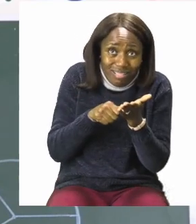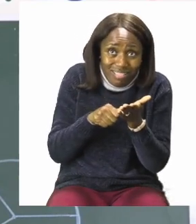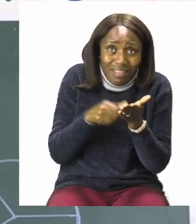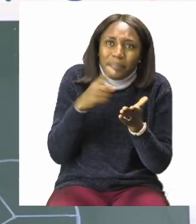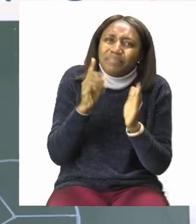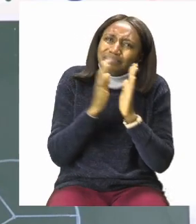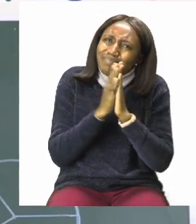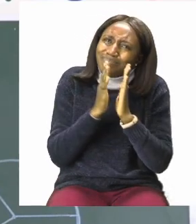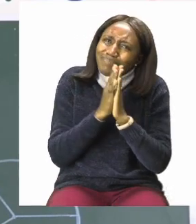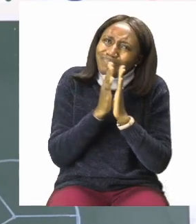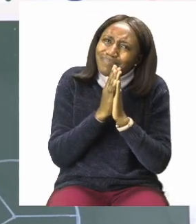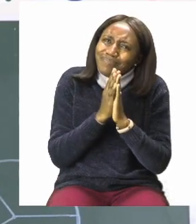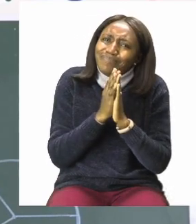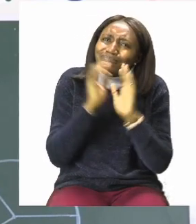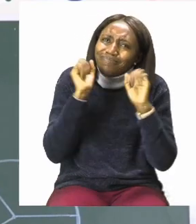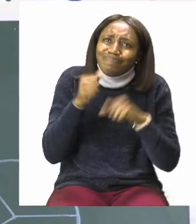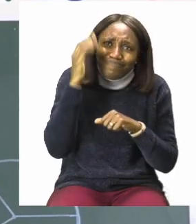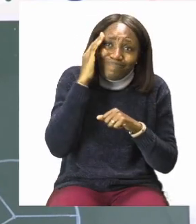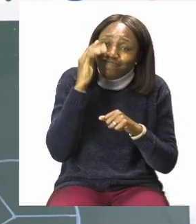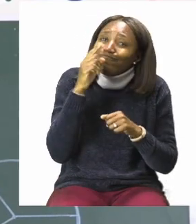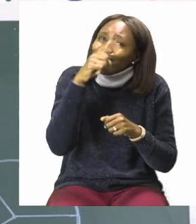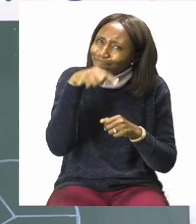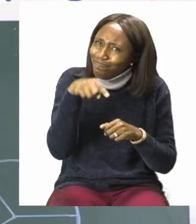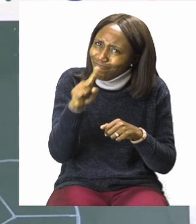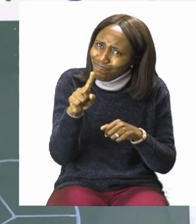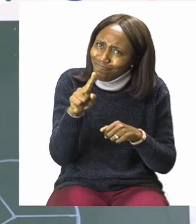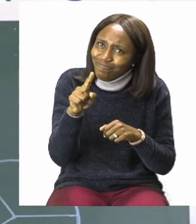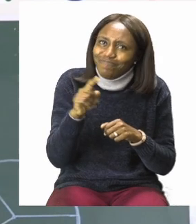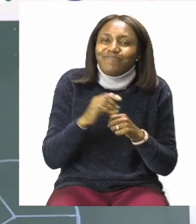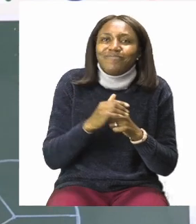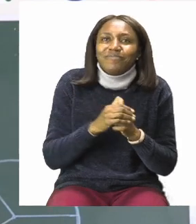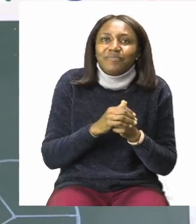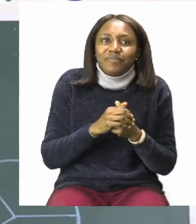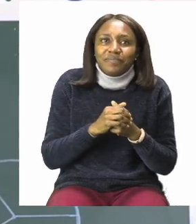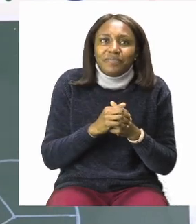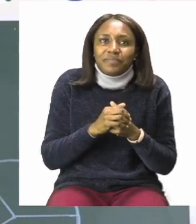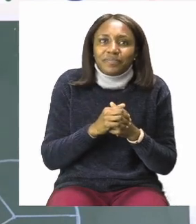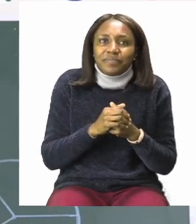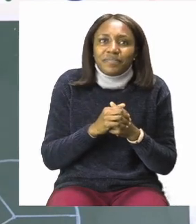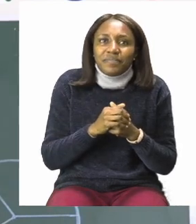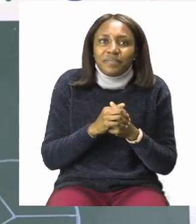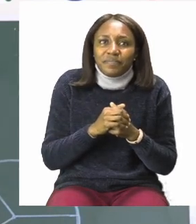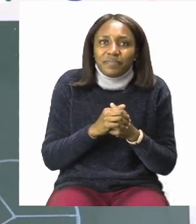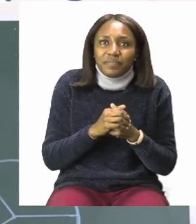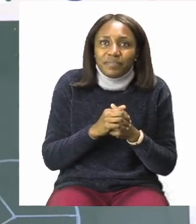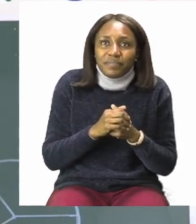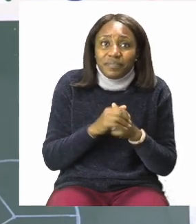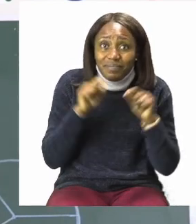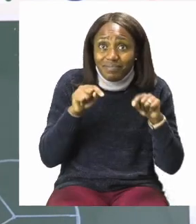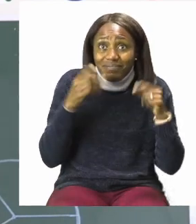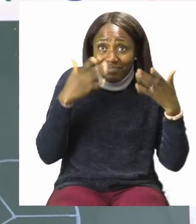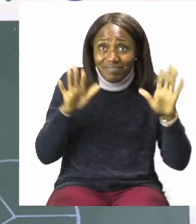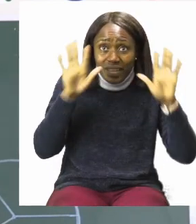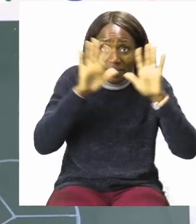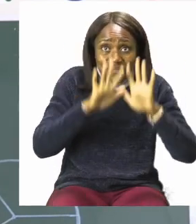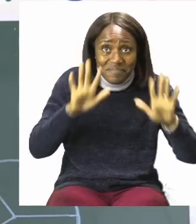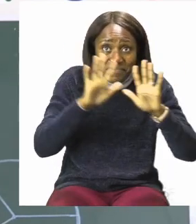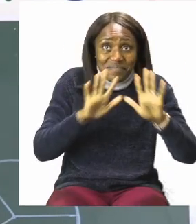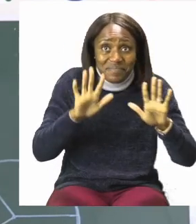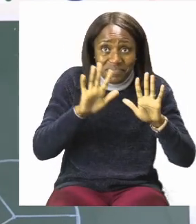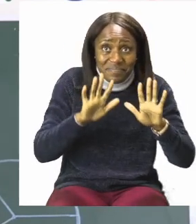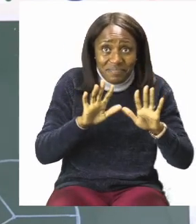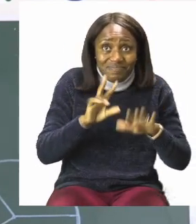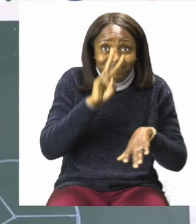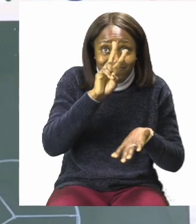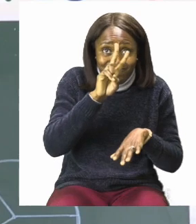you to make sure that you do the right thing the first time. So I have colored in one quarter and